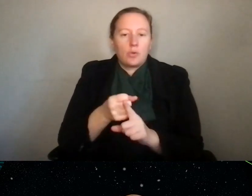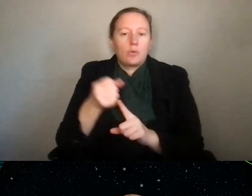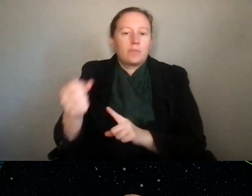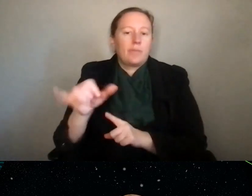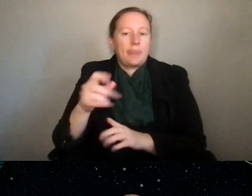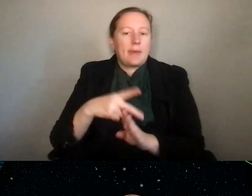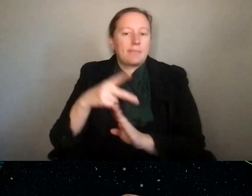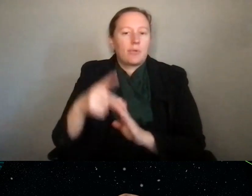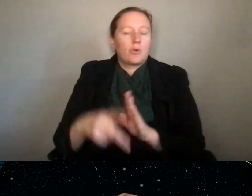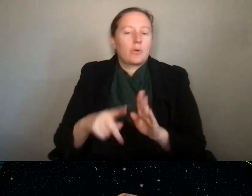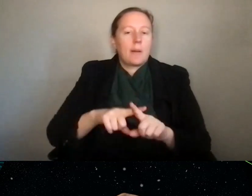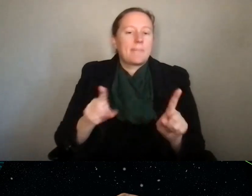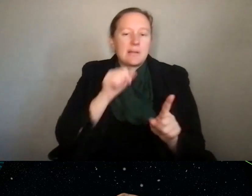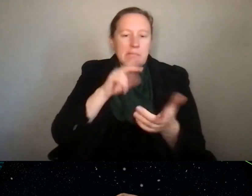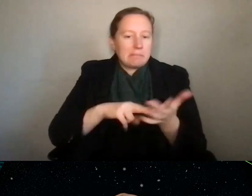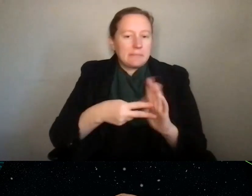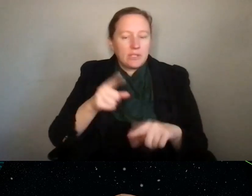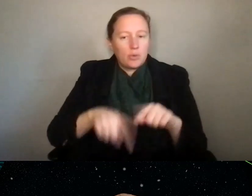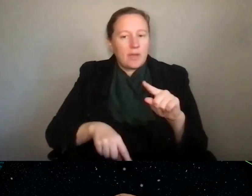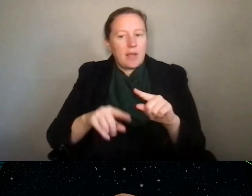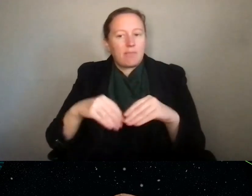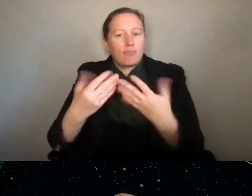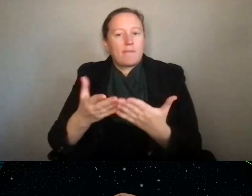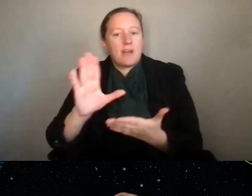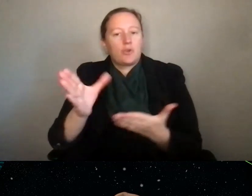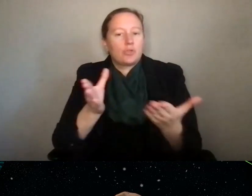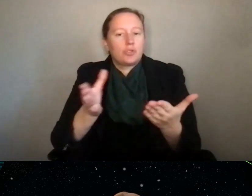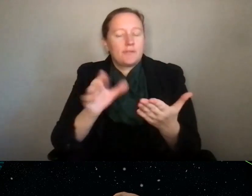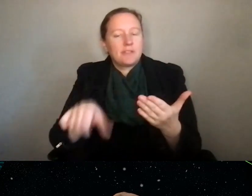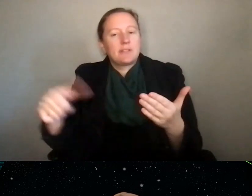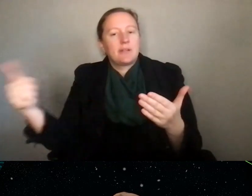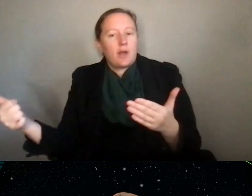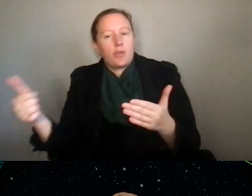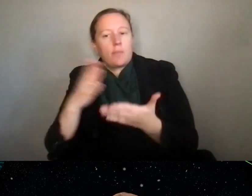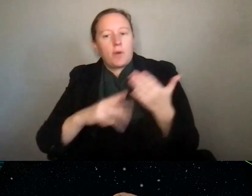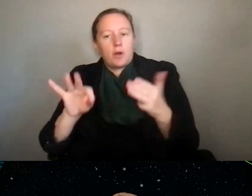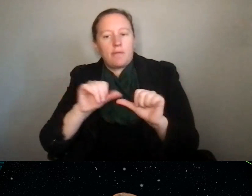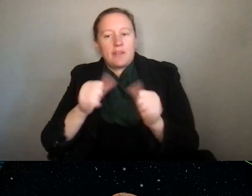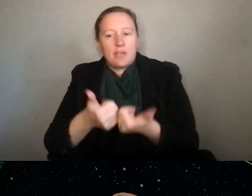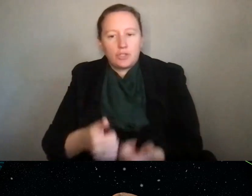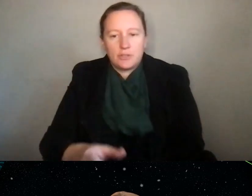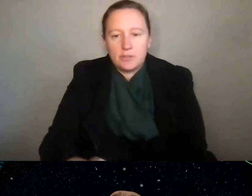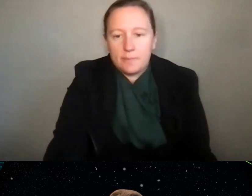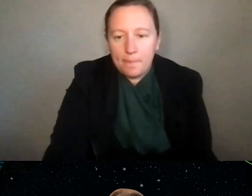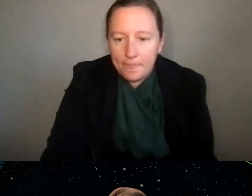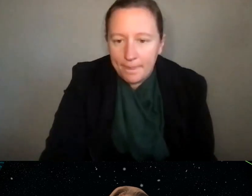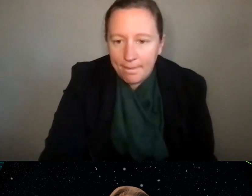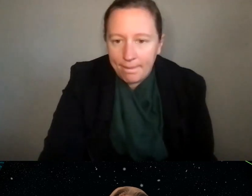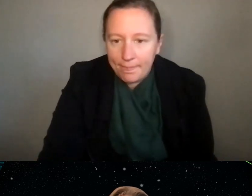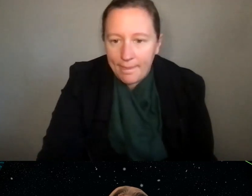but it doesn't stop you from serving elsewhere across the agency. Yeah. Yeah. Okay.